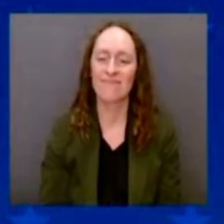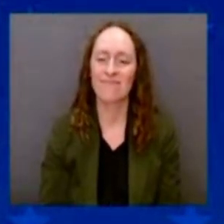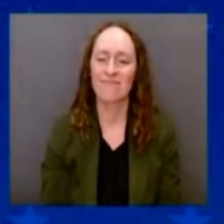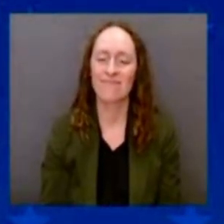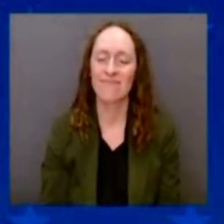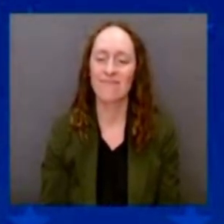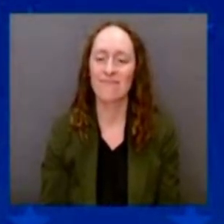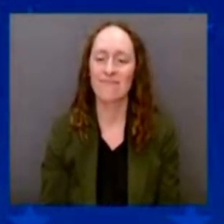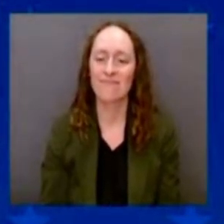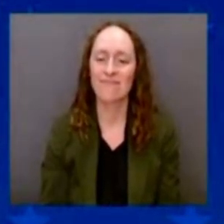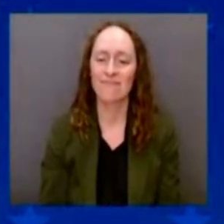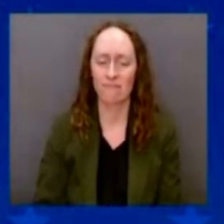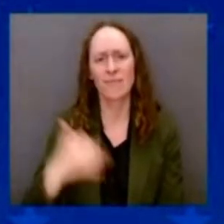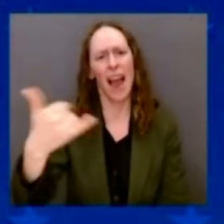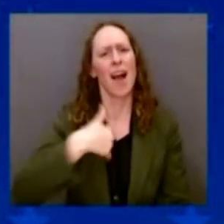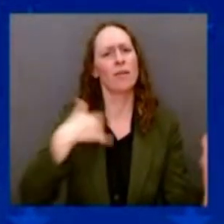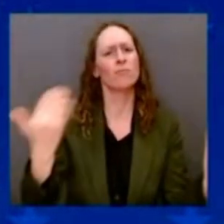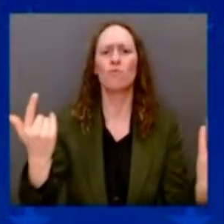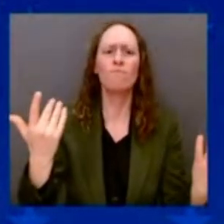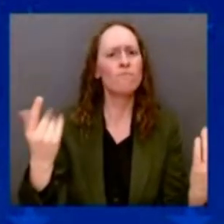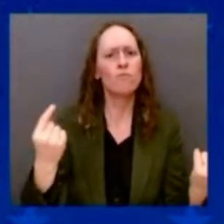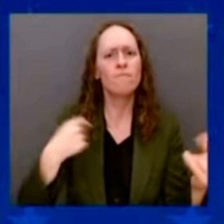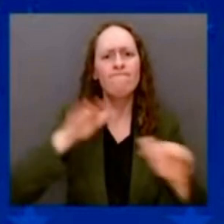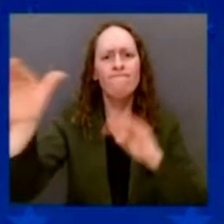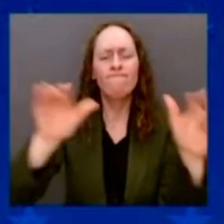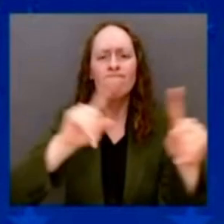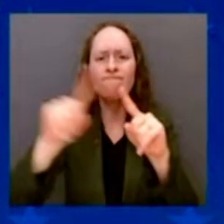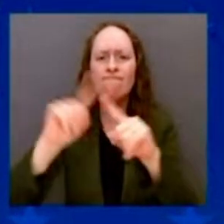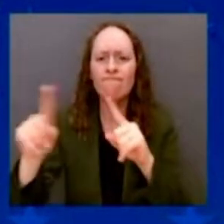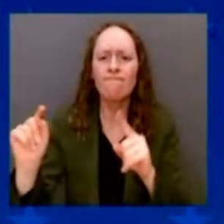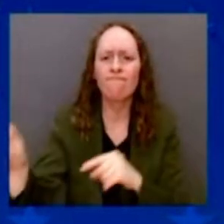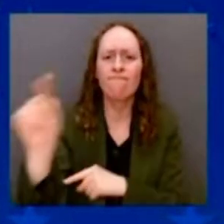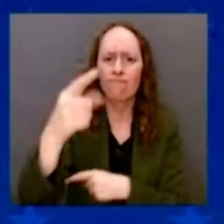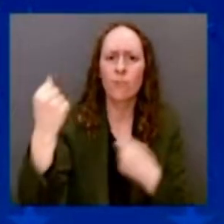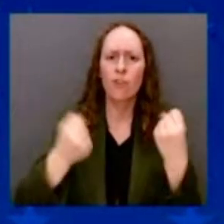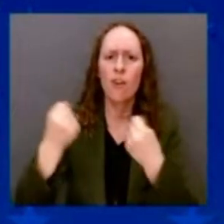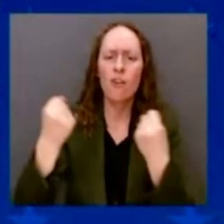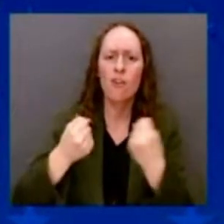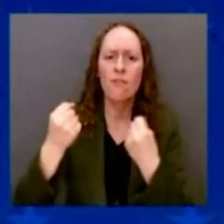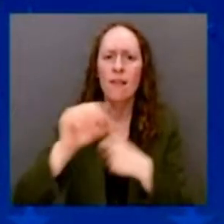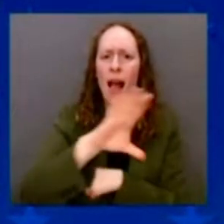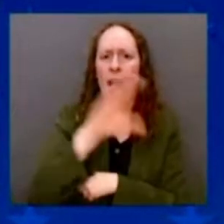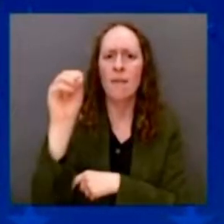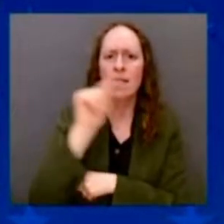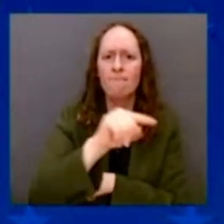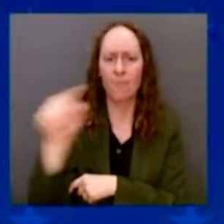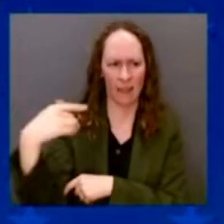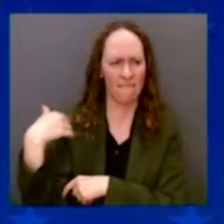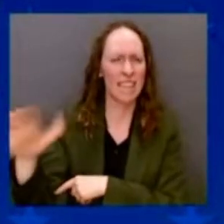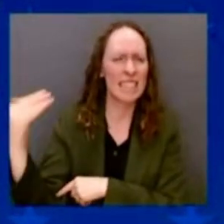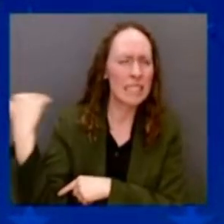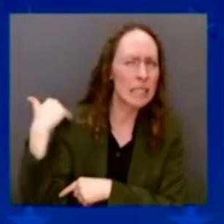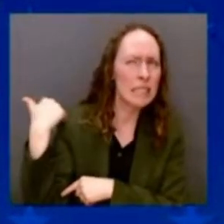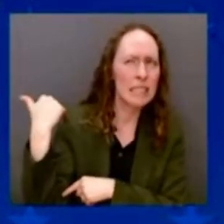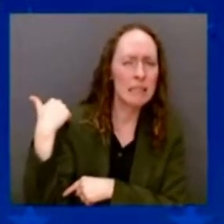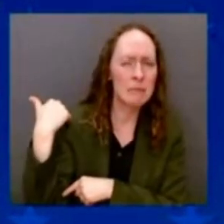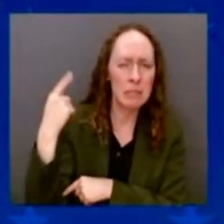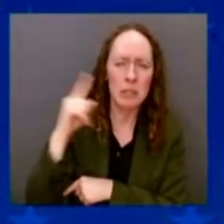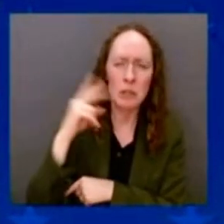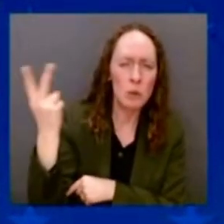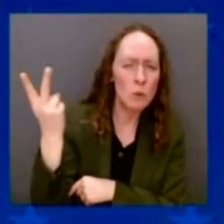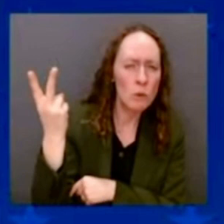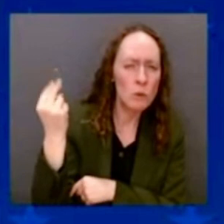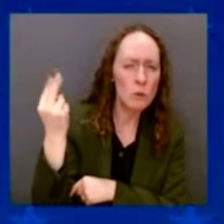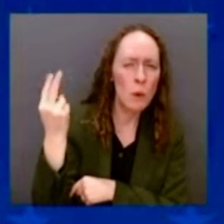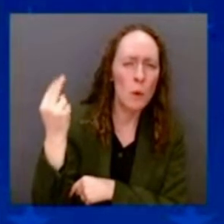year and a half — well, two summers ago. And guess what? They all agreed, within the next month, they came to me and said, we're